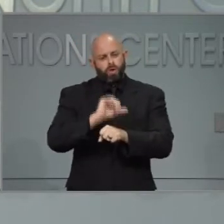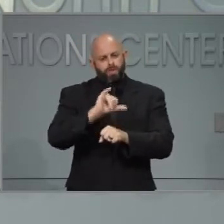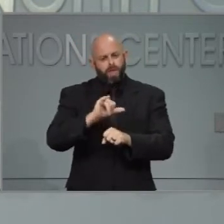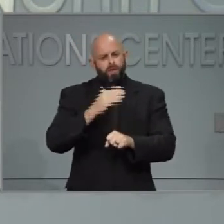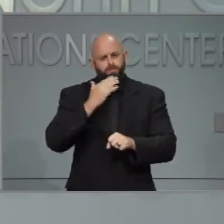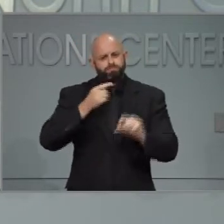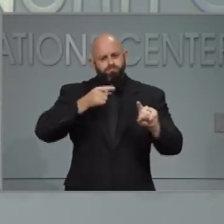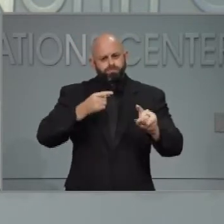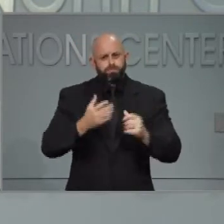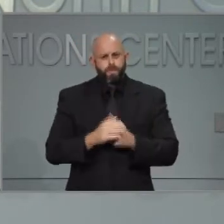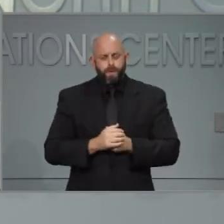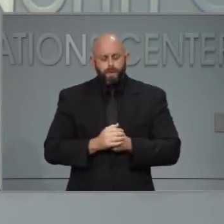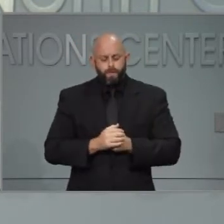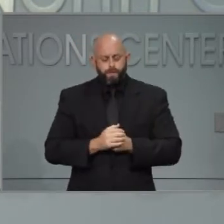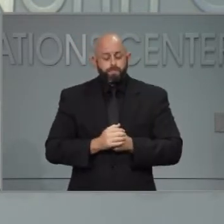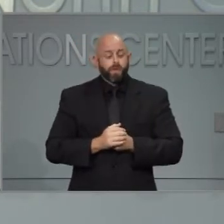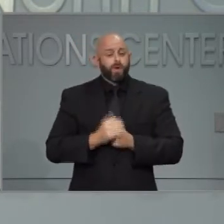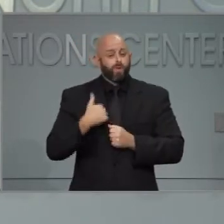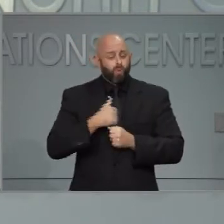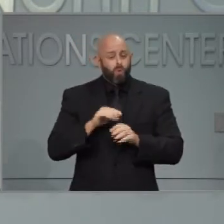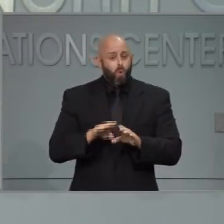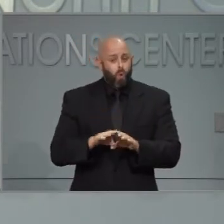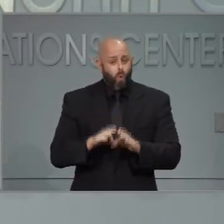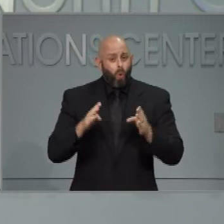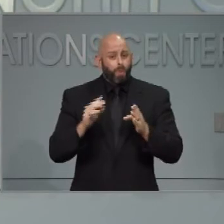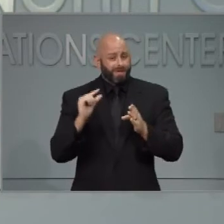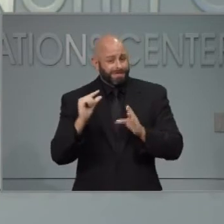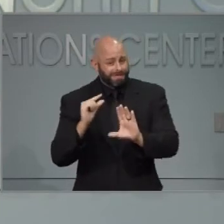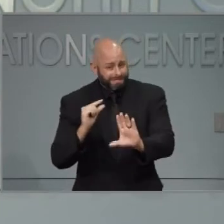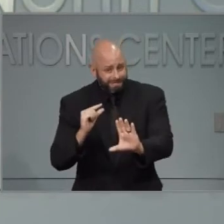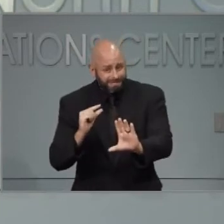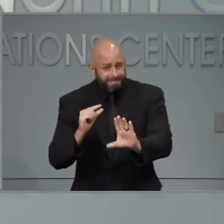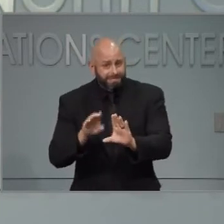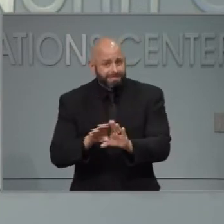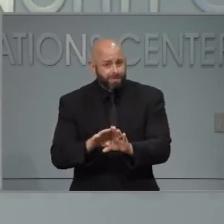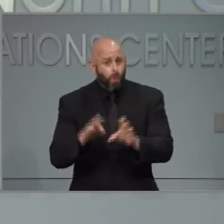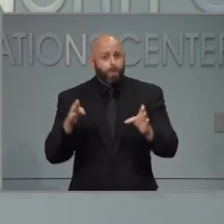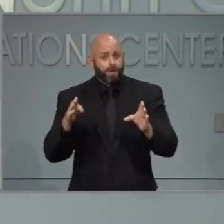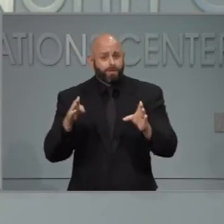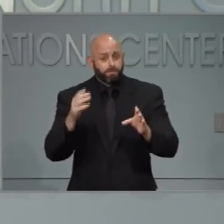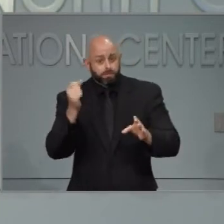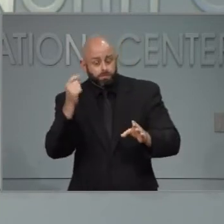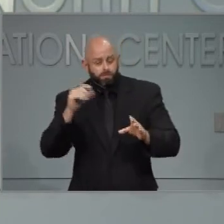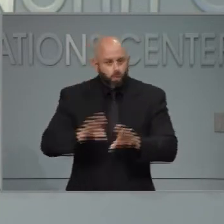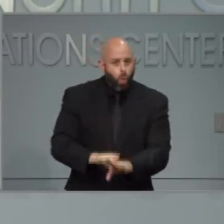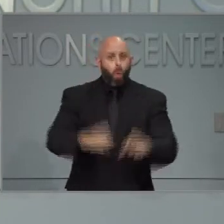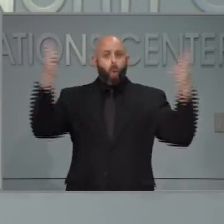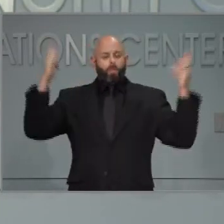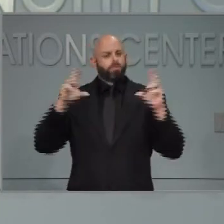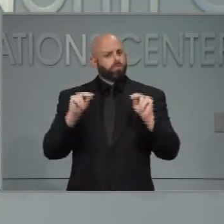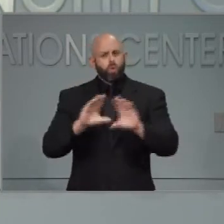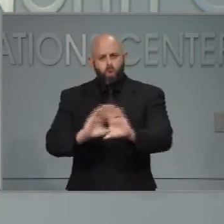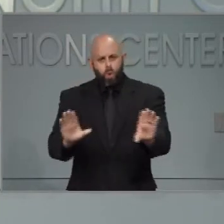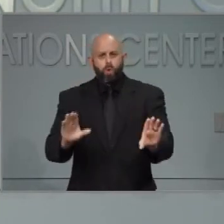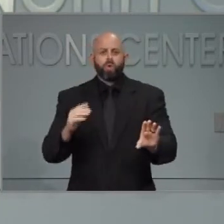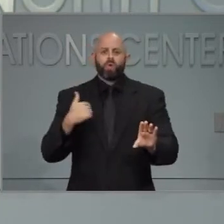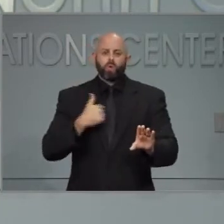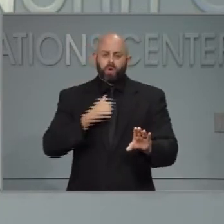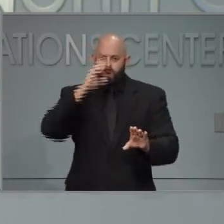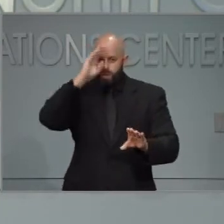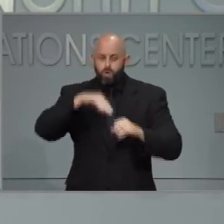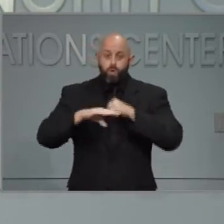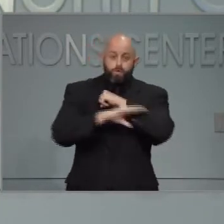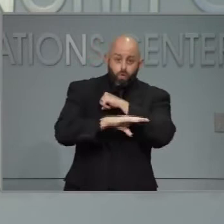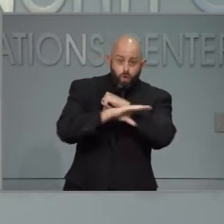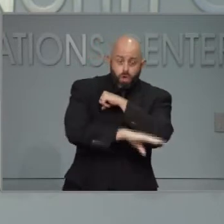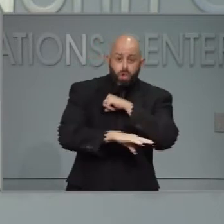taken a few steps here to continue with our dimmer switch approach. We know that as we go into the fall